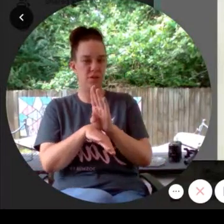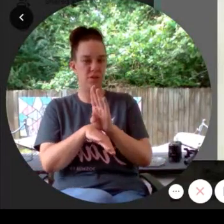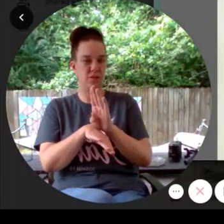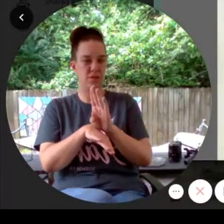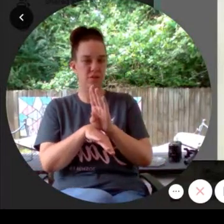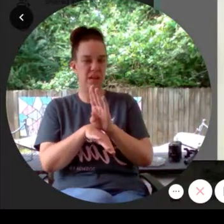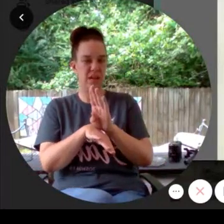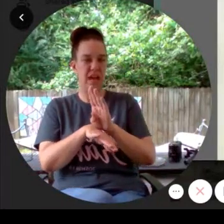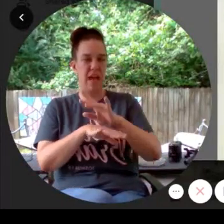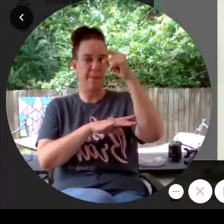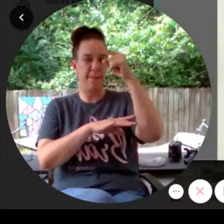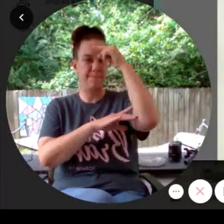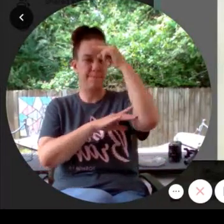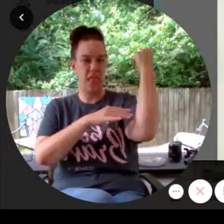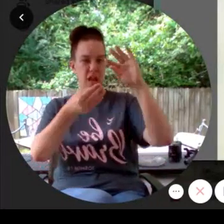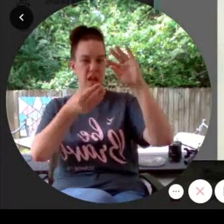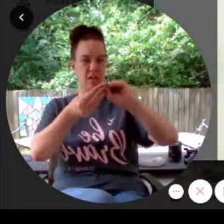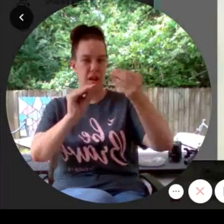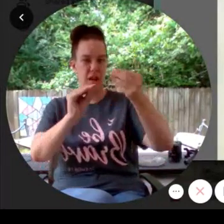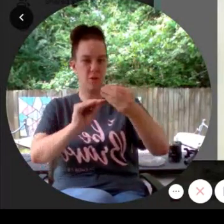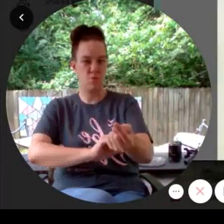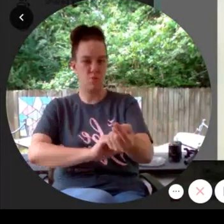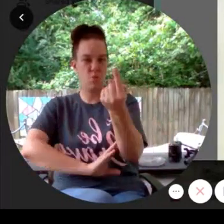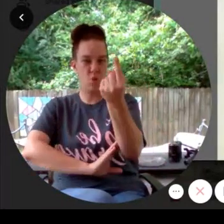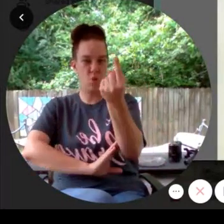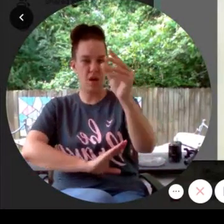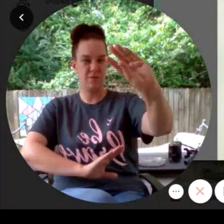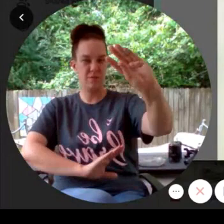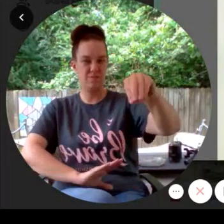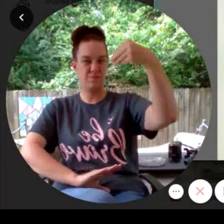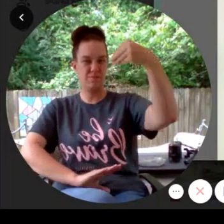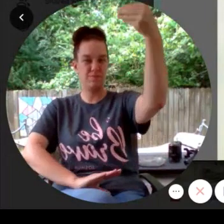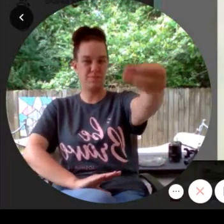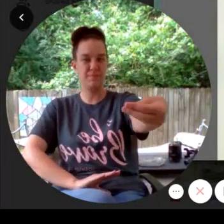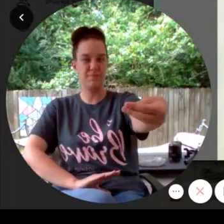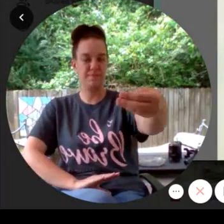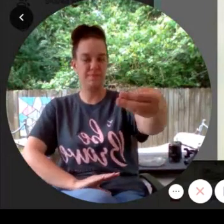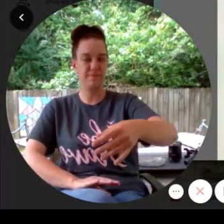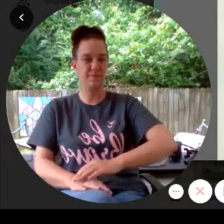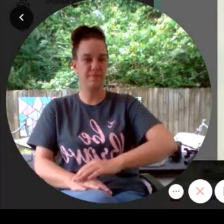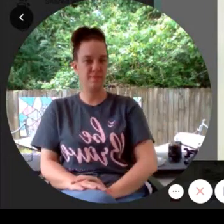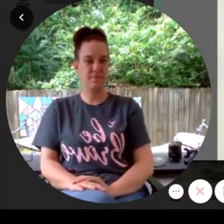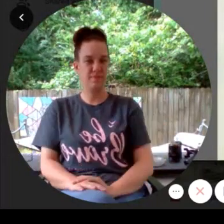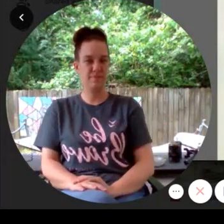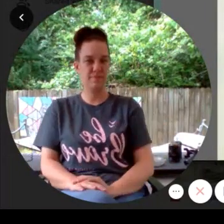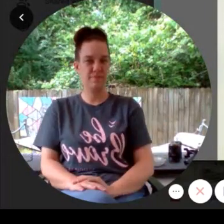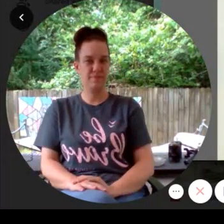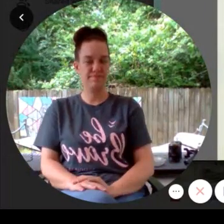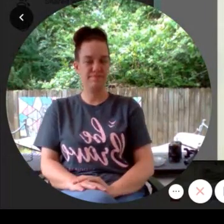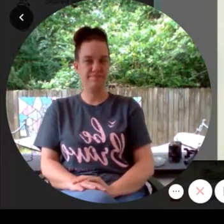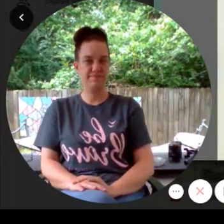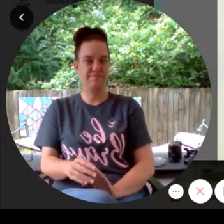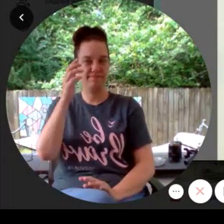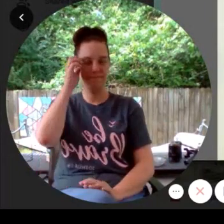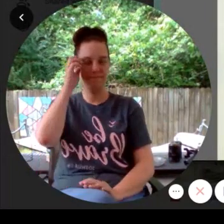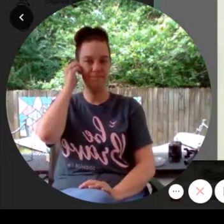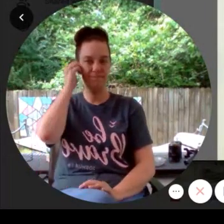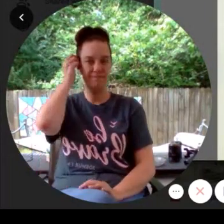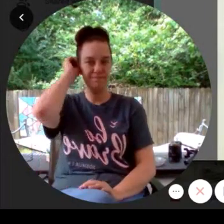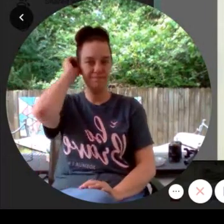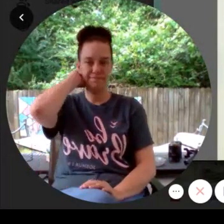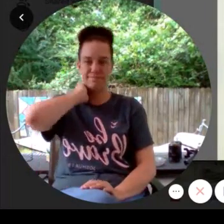bold, black one down, covering the rightmost zero.